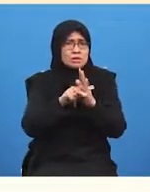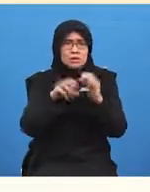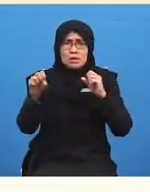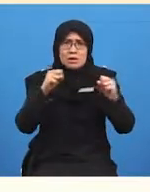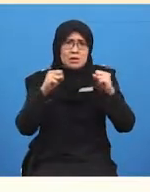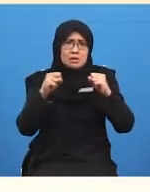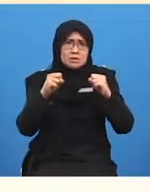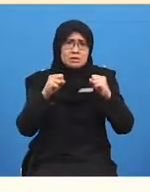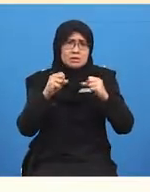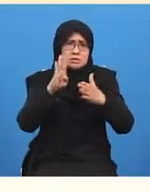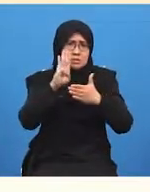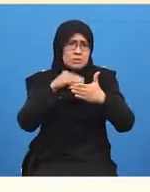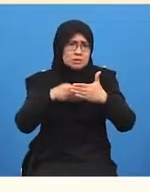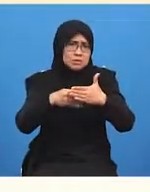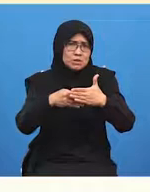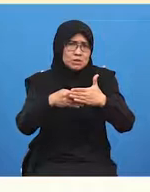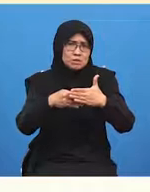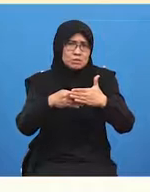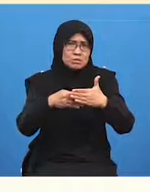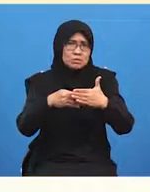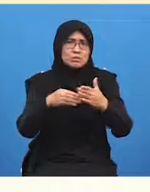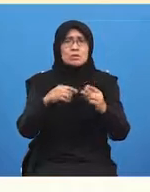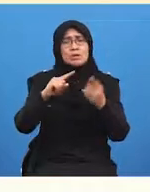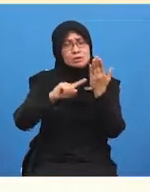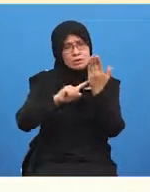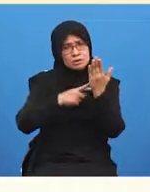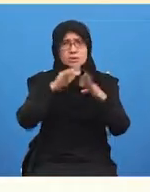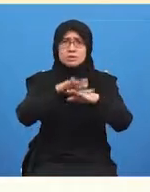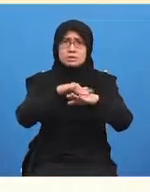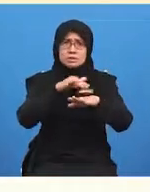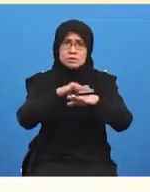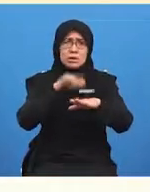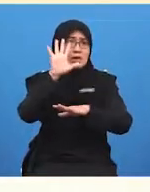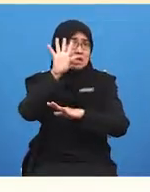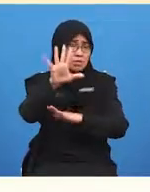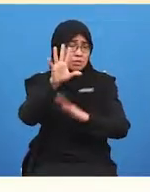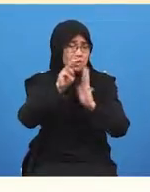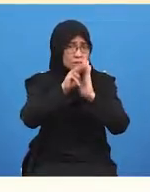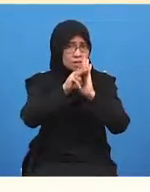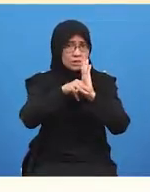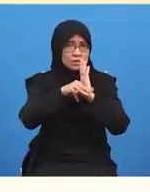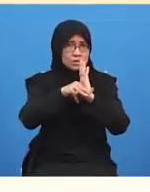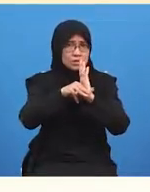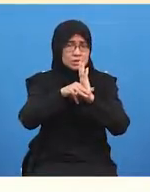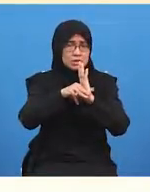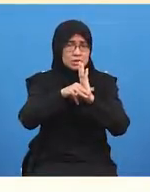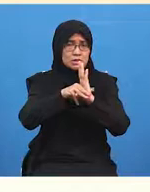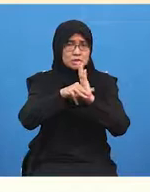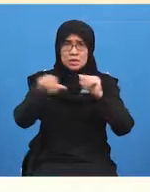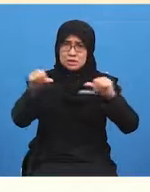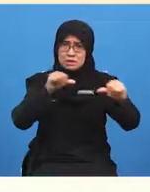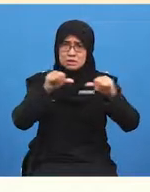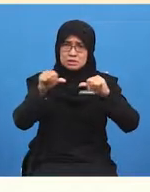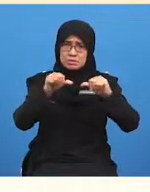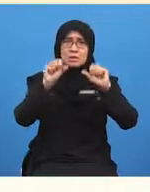even five minutes of physical activity has real health benefits once you get along